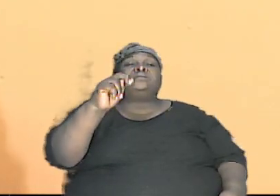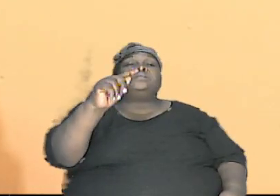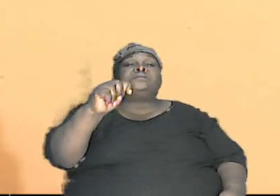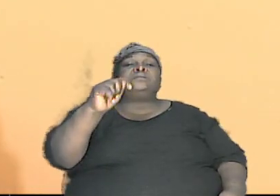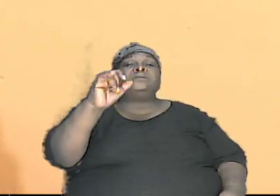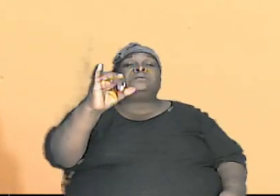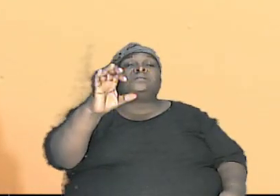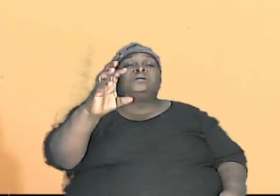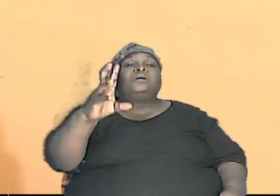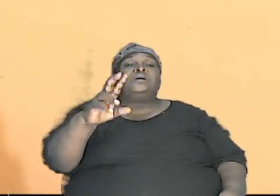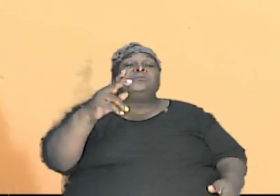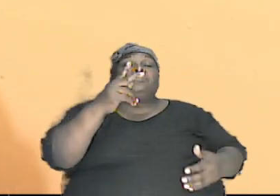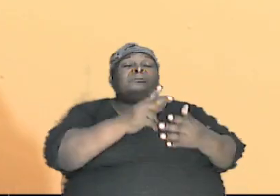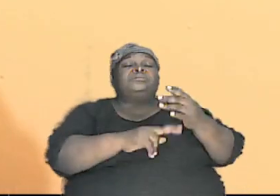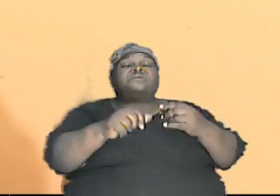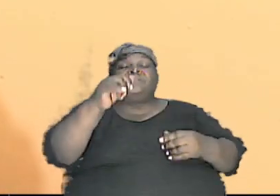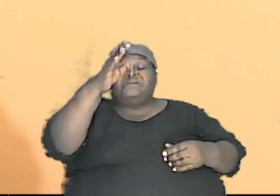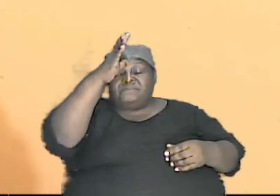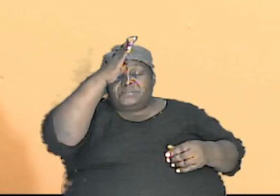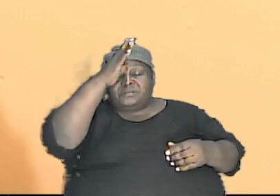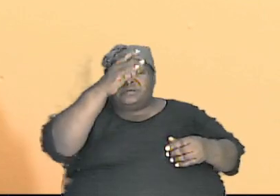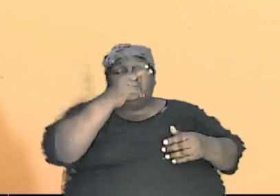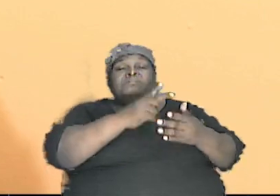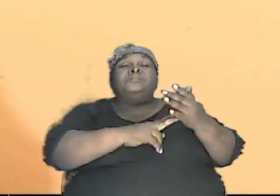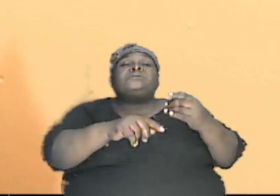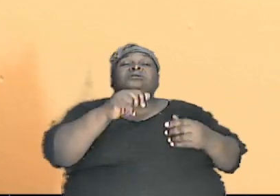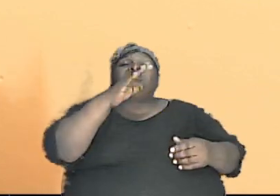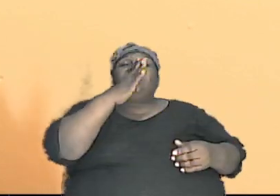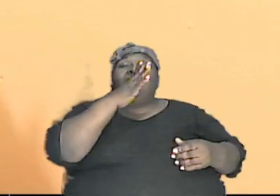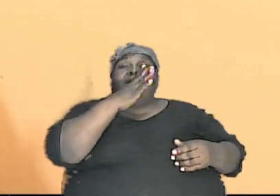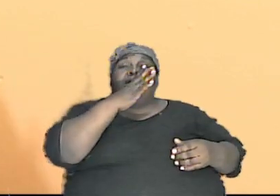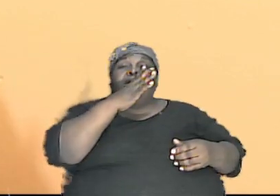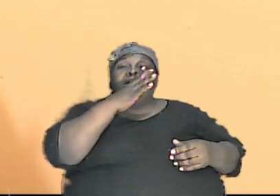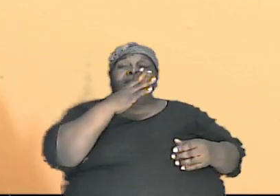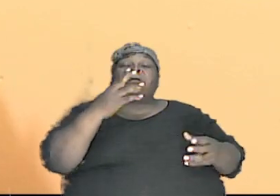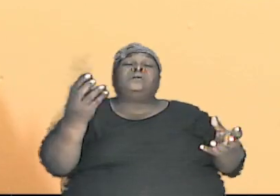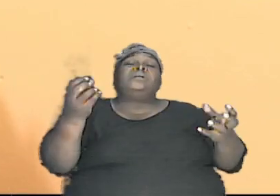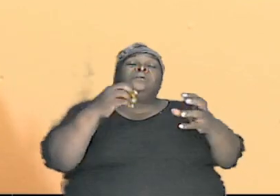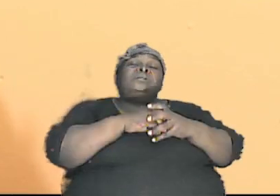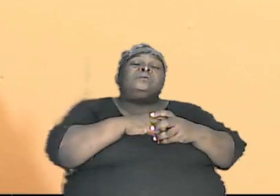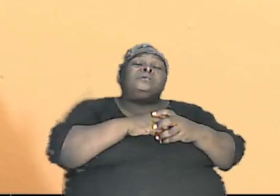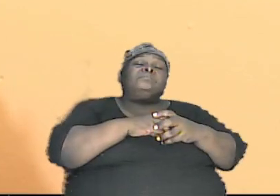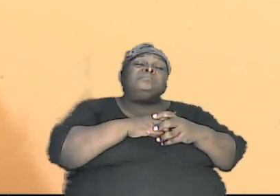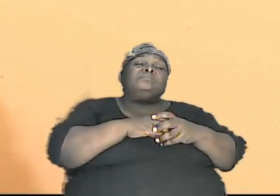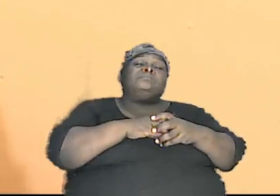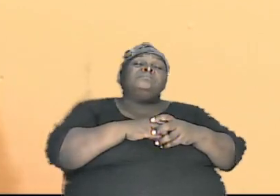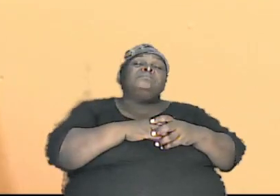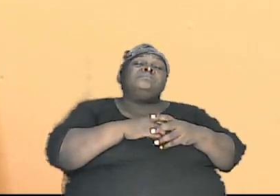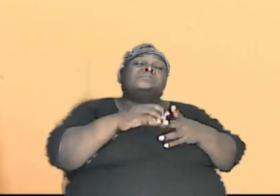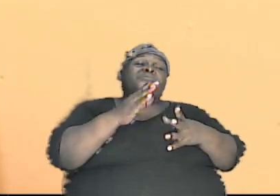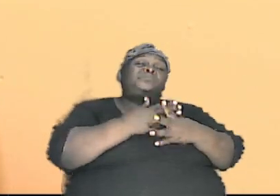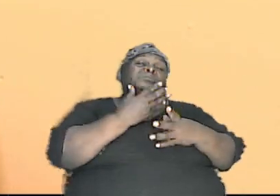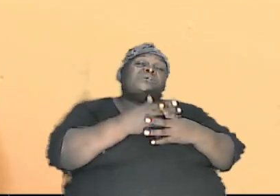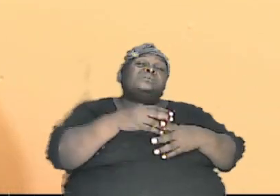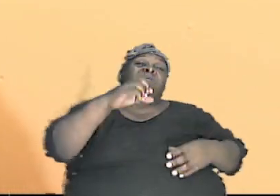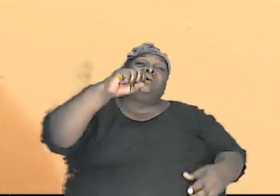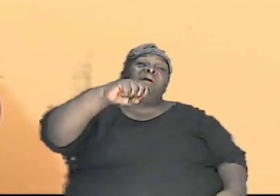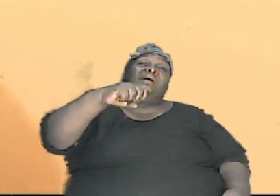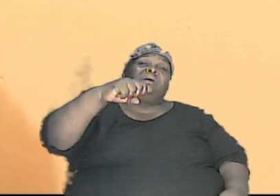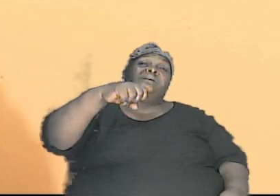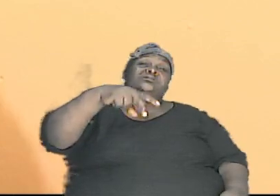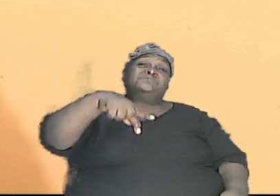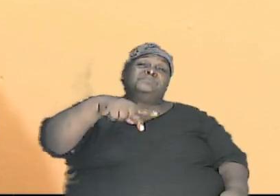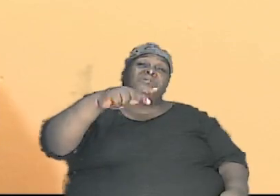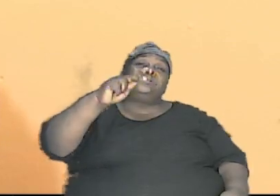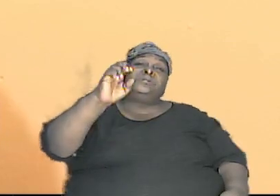and a part of the father is fused between the sperm of the man and the egg of the female so that when that baby